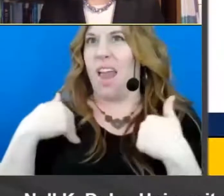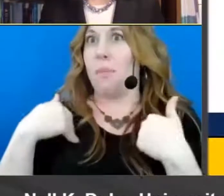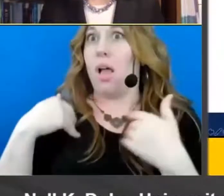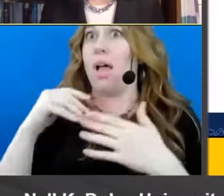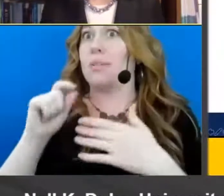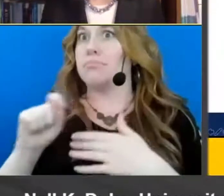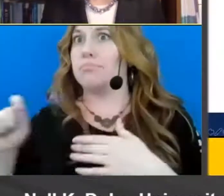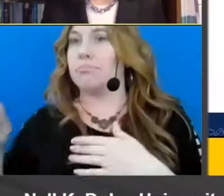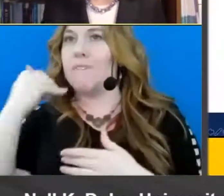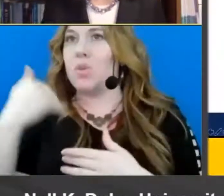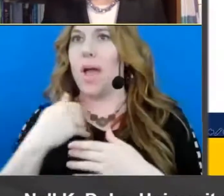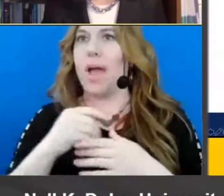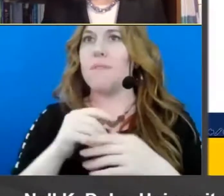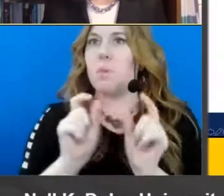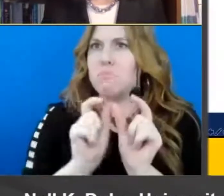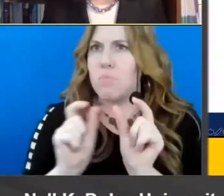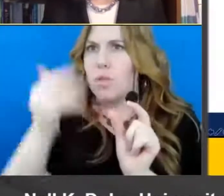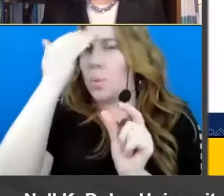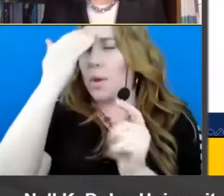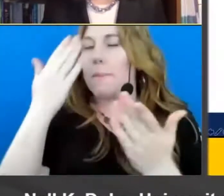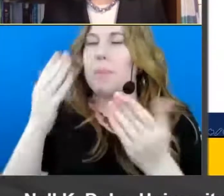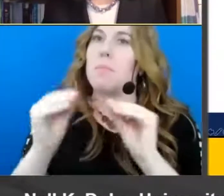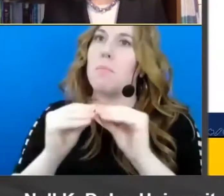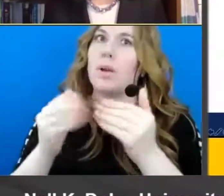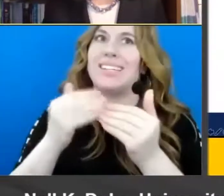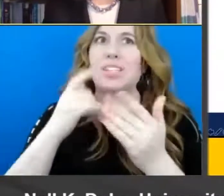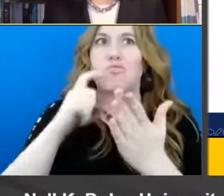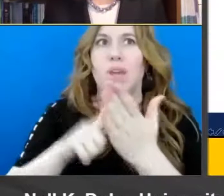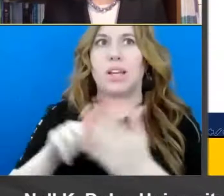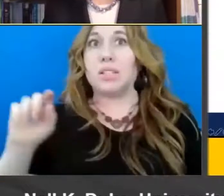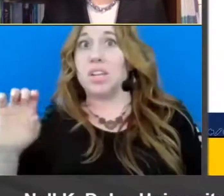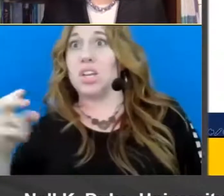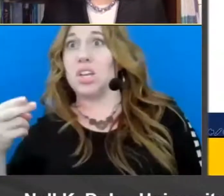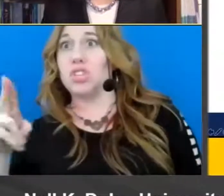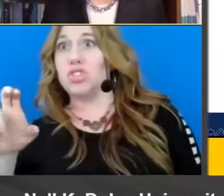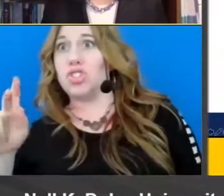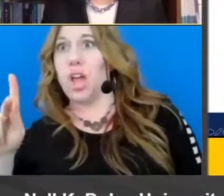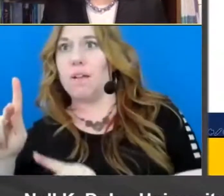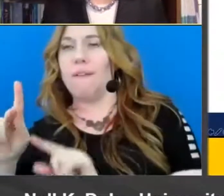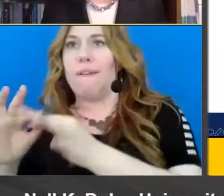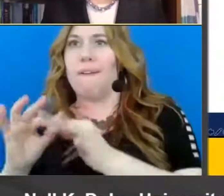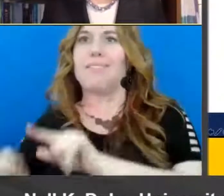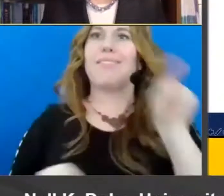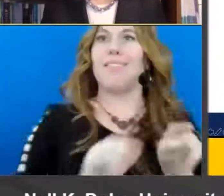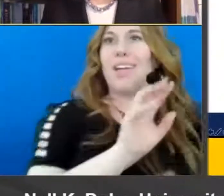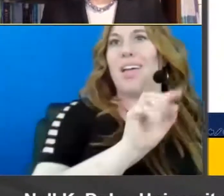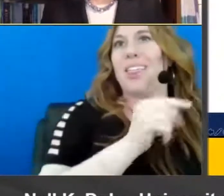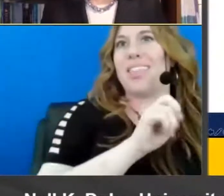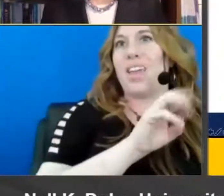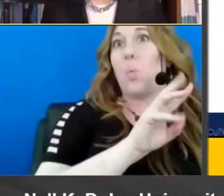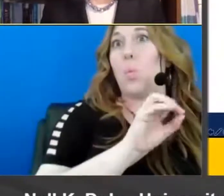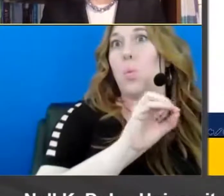can imagine that it might be a little easier for you to recognize that the chuck here refers to the wood chuck from the previous